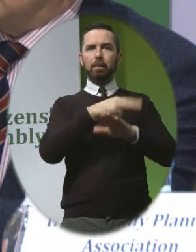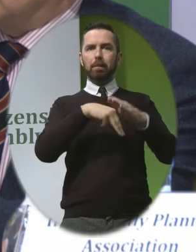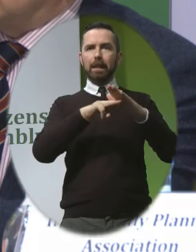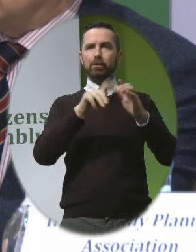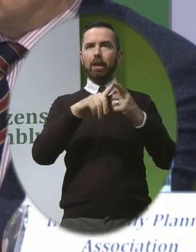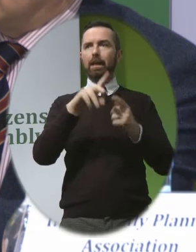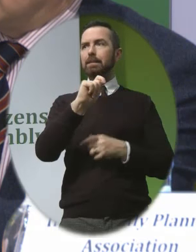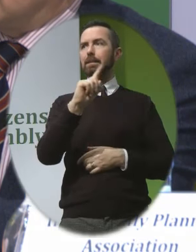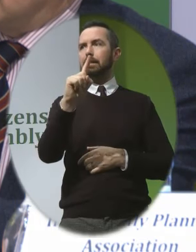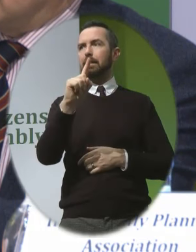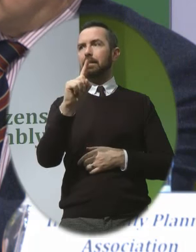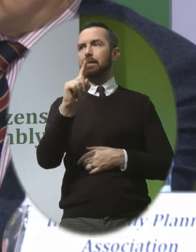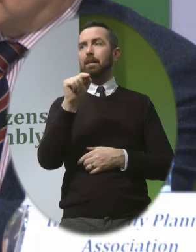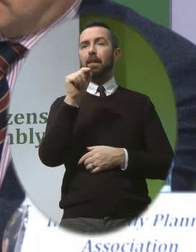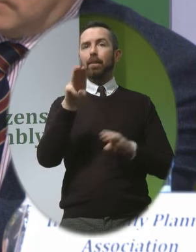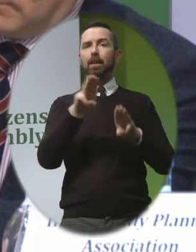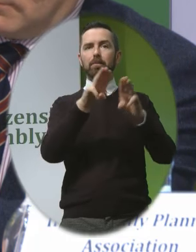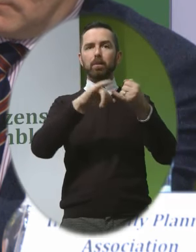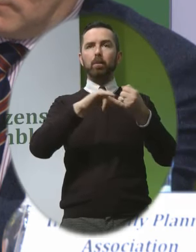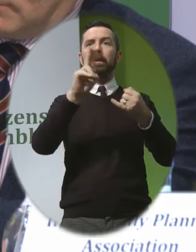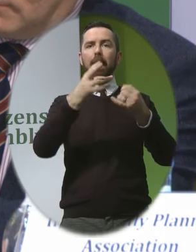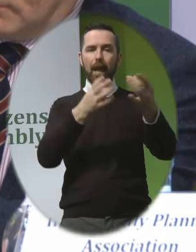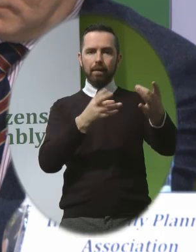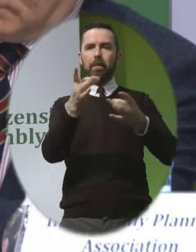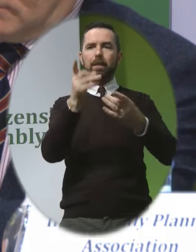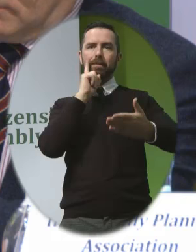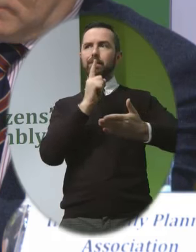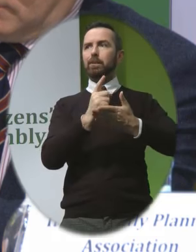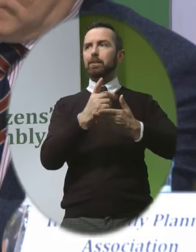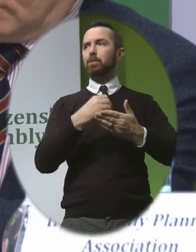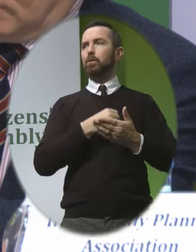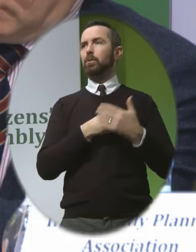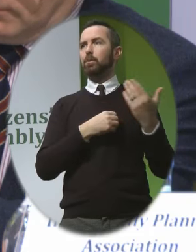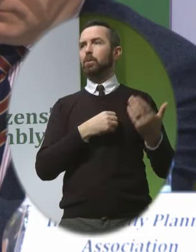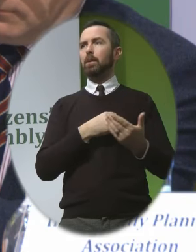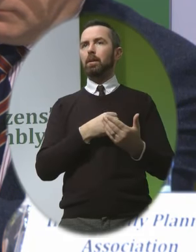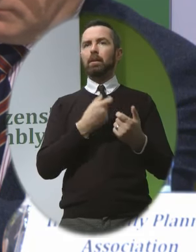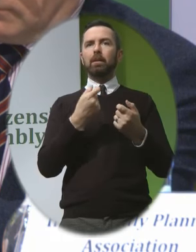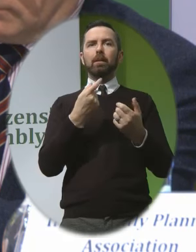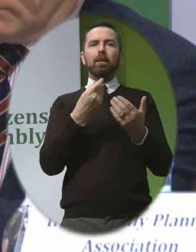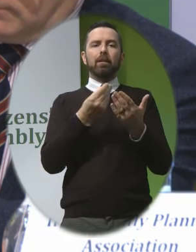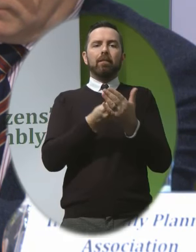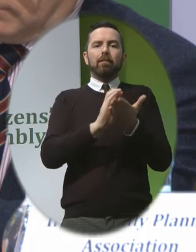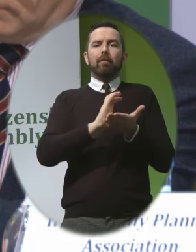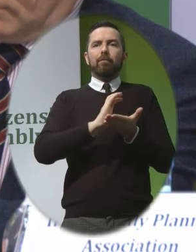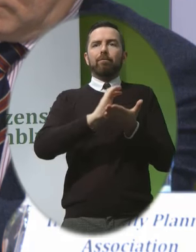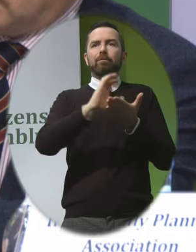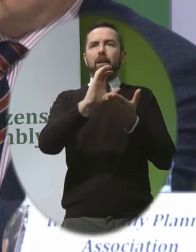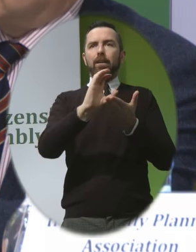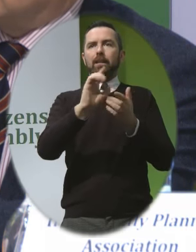They are the people who can make the decisions To finance the